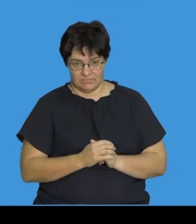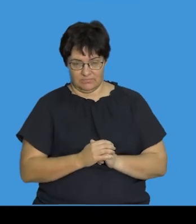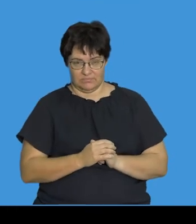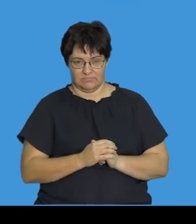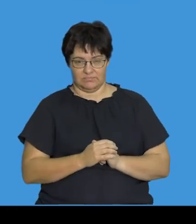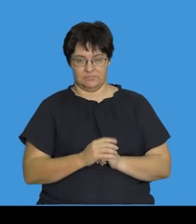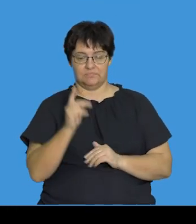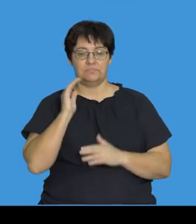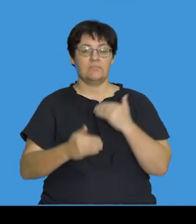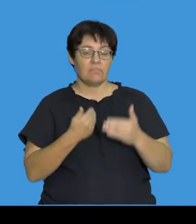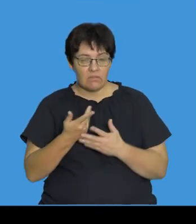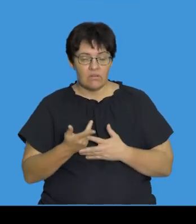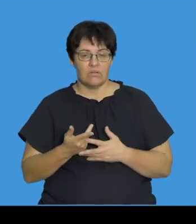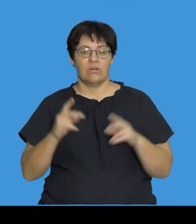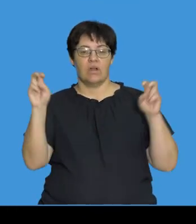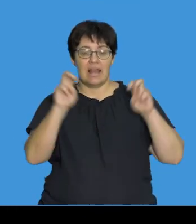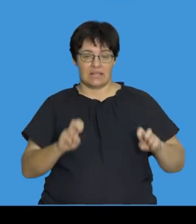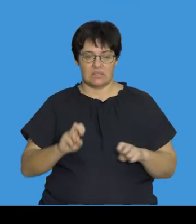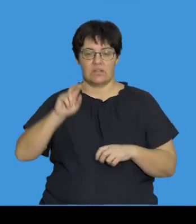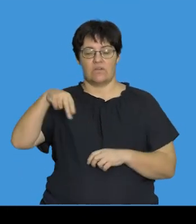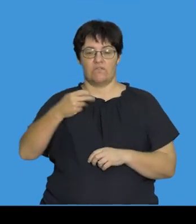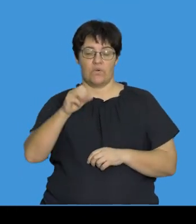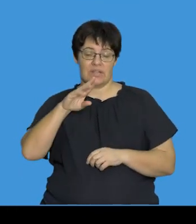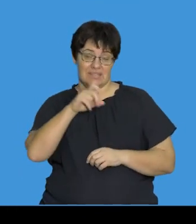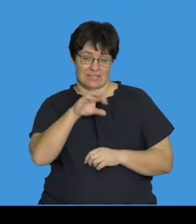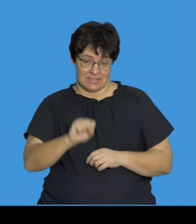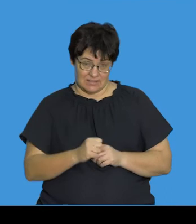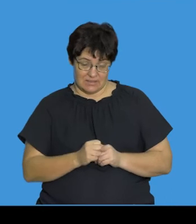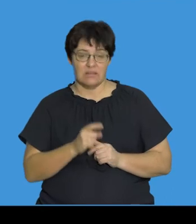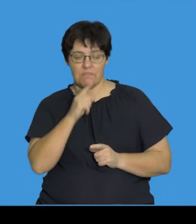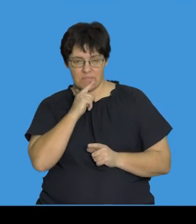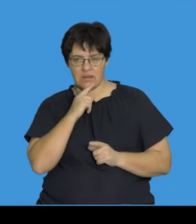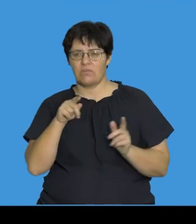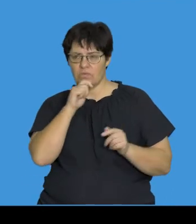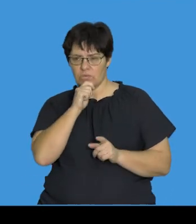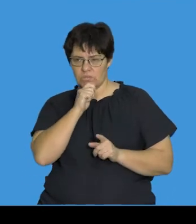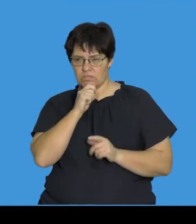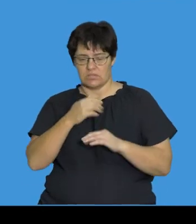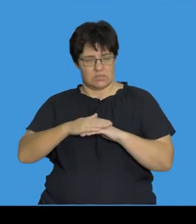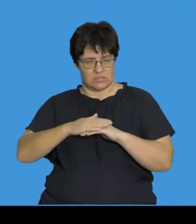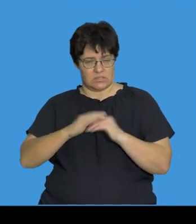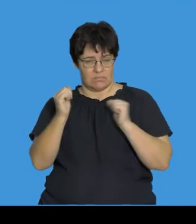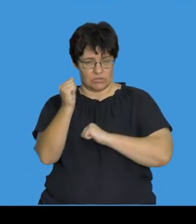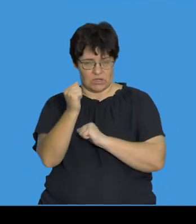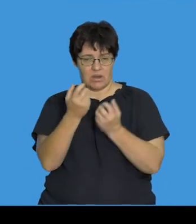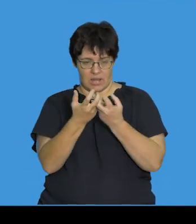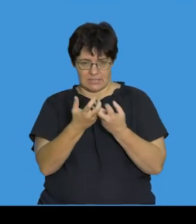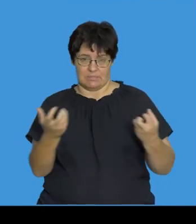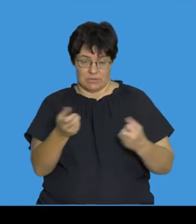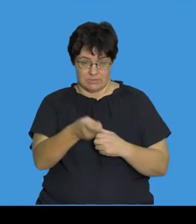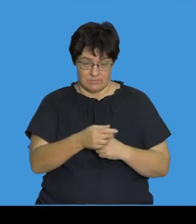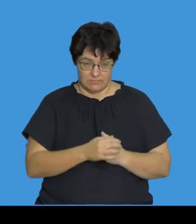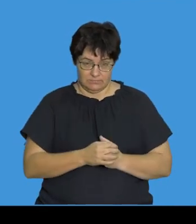This is then subject to a process of electrophoresis which is an apparatus that is used to separate out the gel.